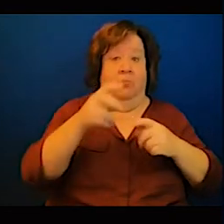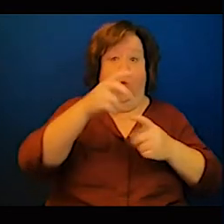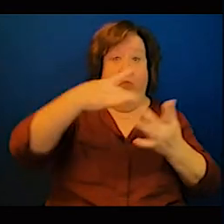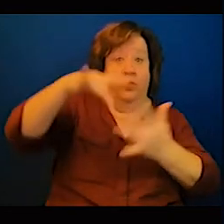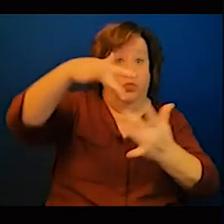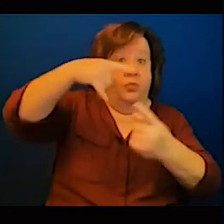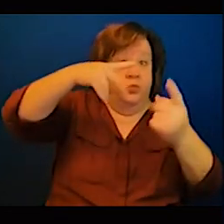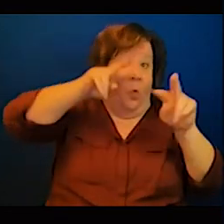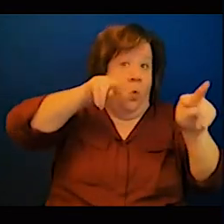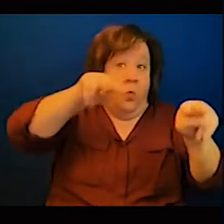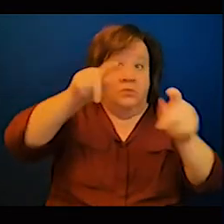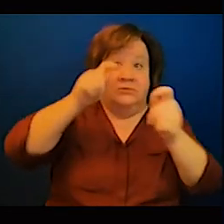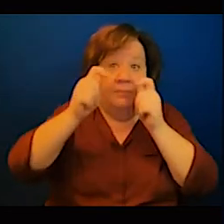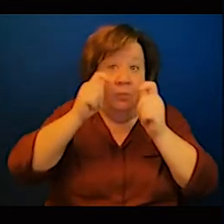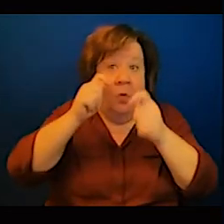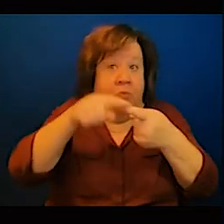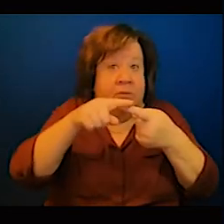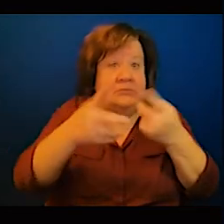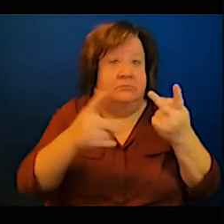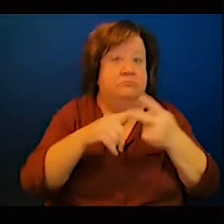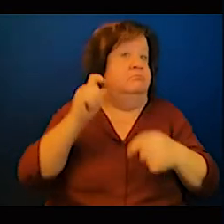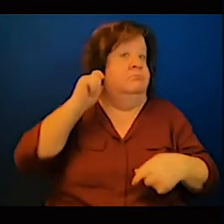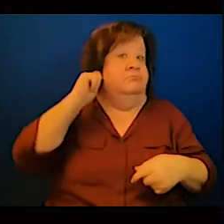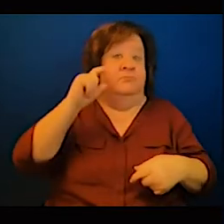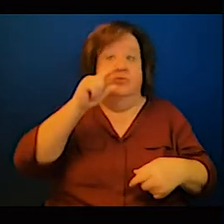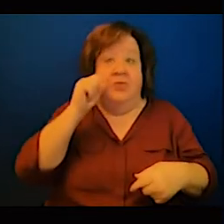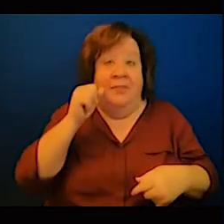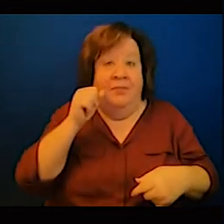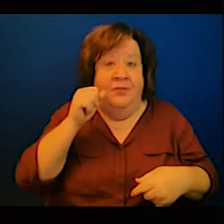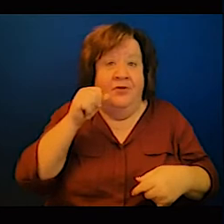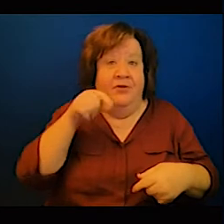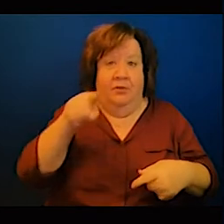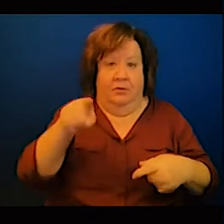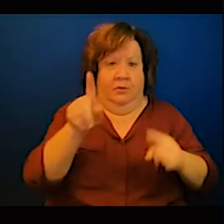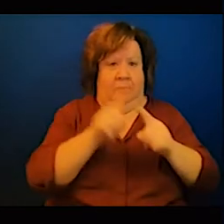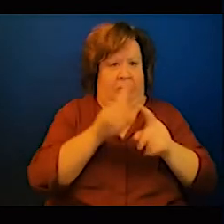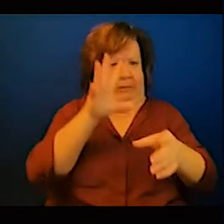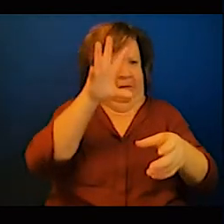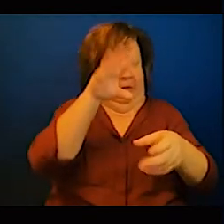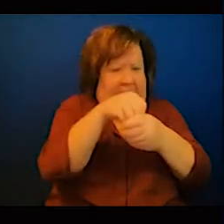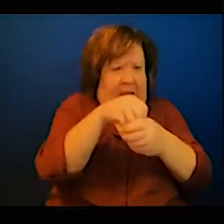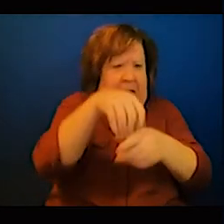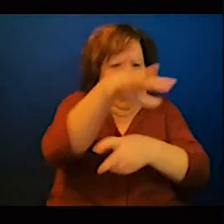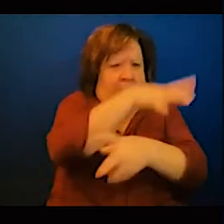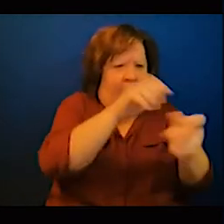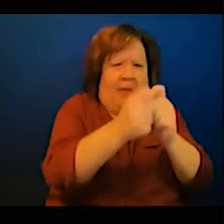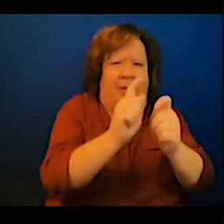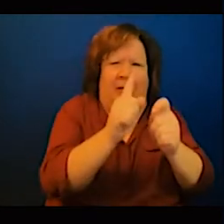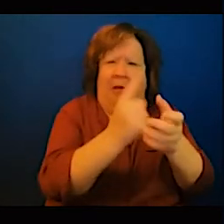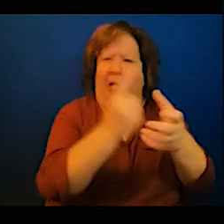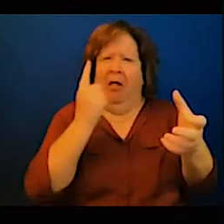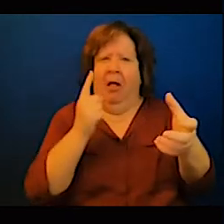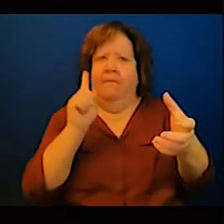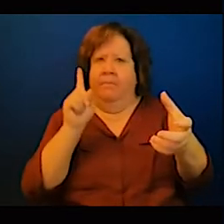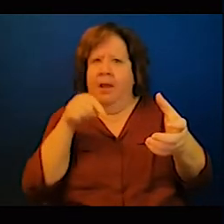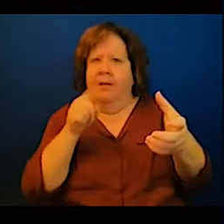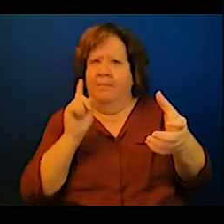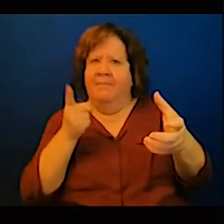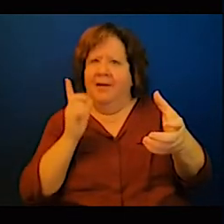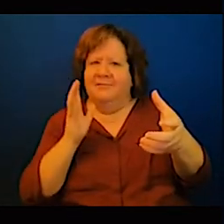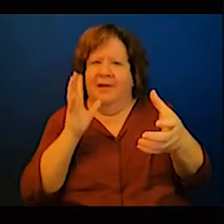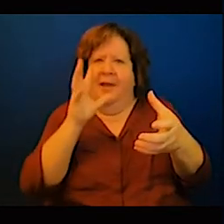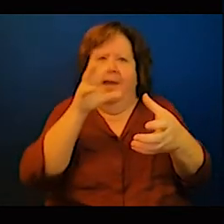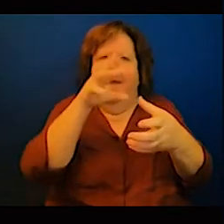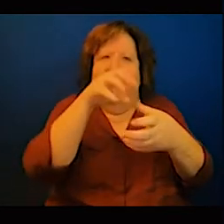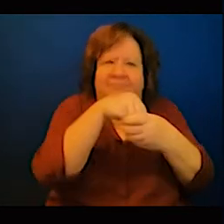stakeholders including people at the grassroots levels are they doing it that's something different so this